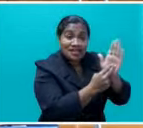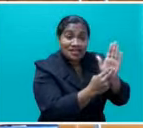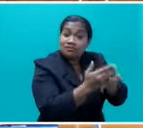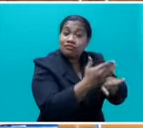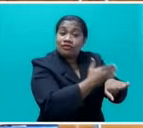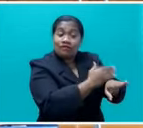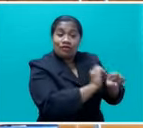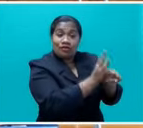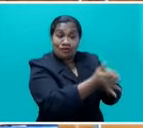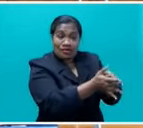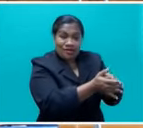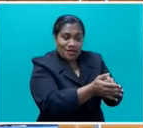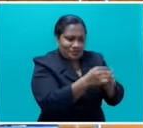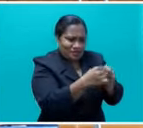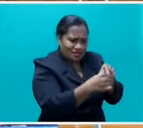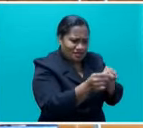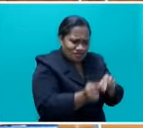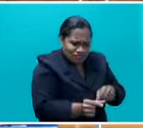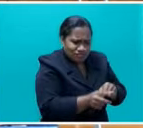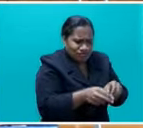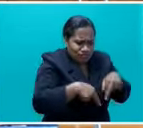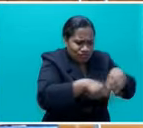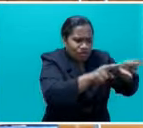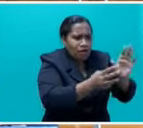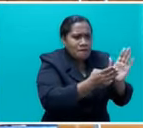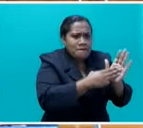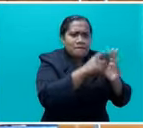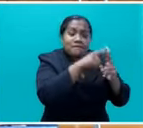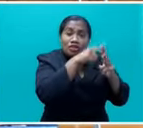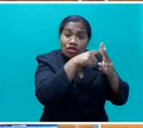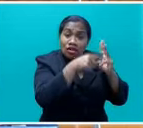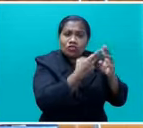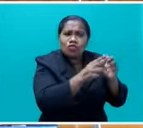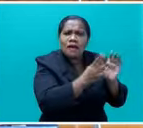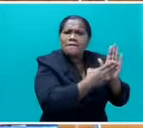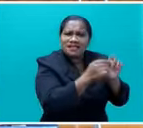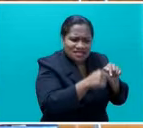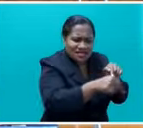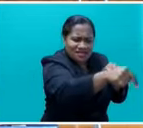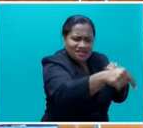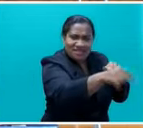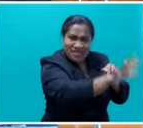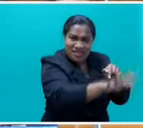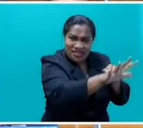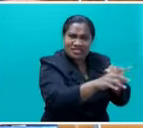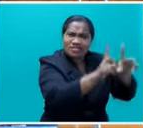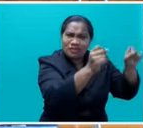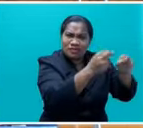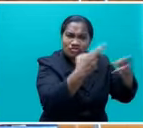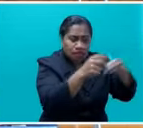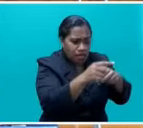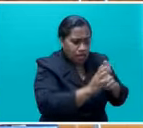McDonald's, that stretch that goes from McDonald's up to the Martintar area where all the Japanese restaurant is, you'll find a lot of people